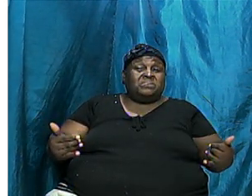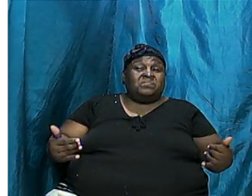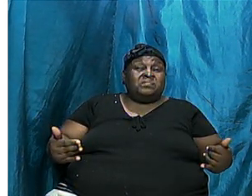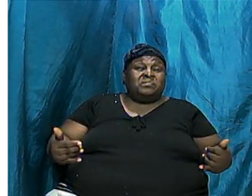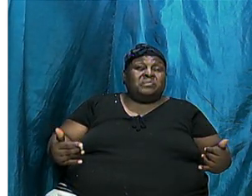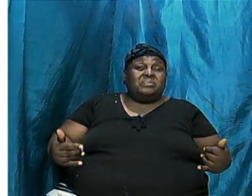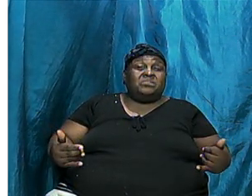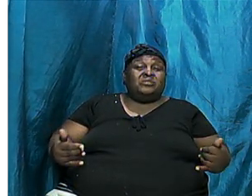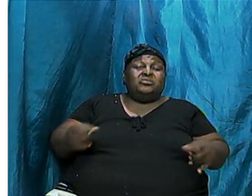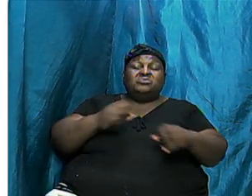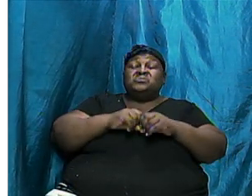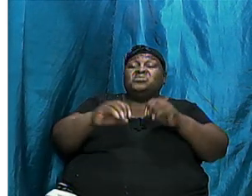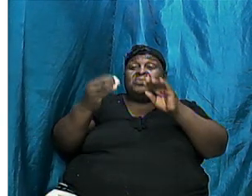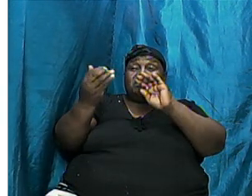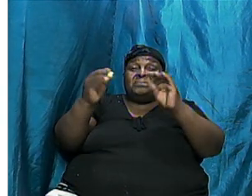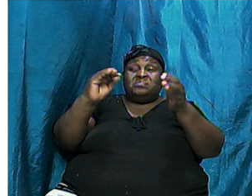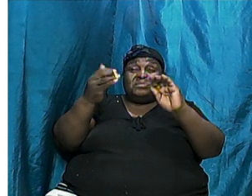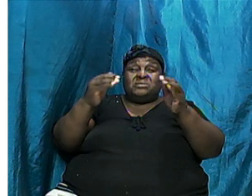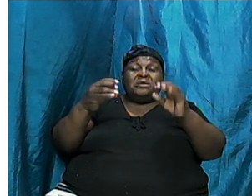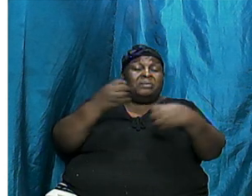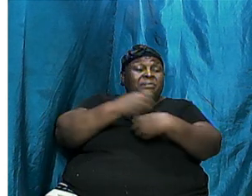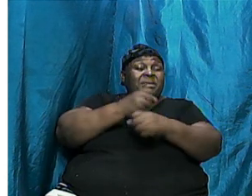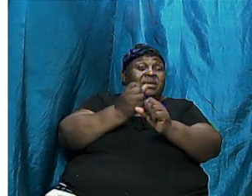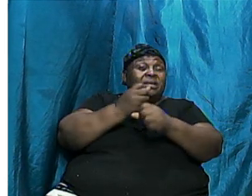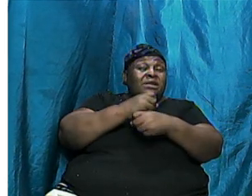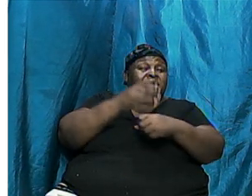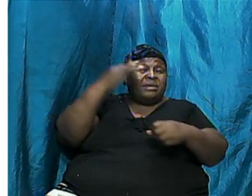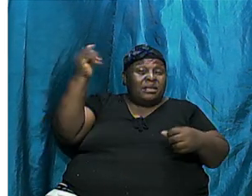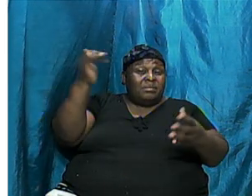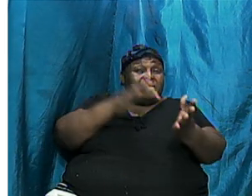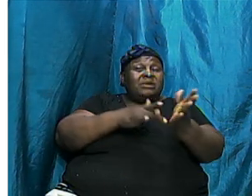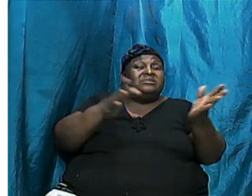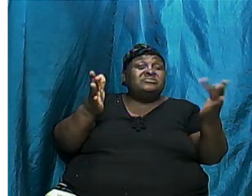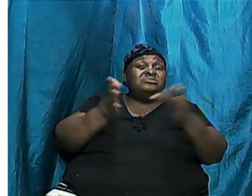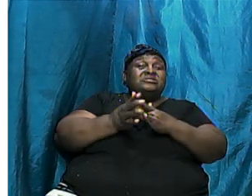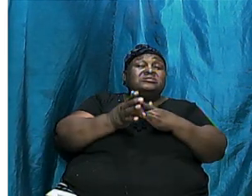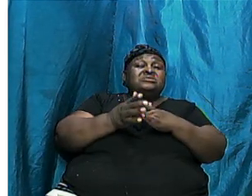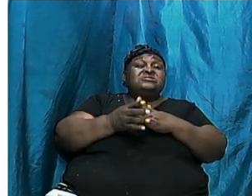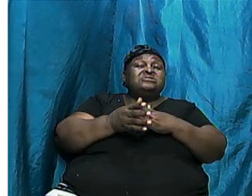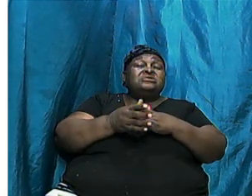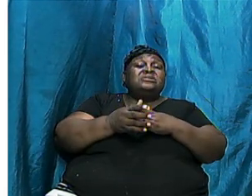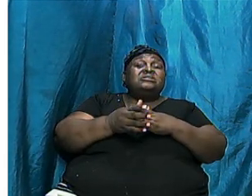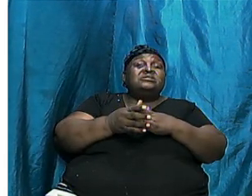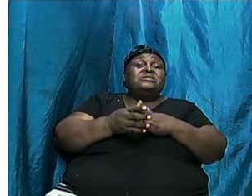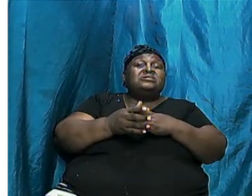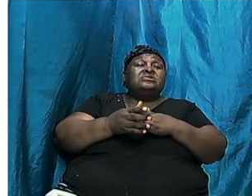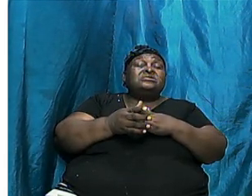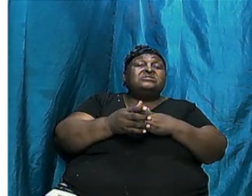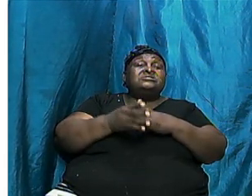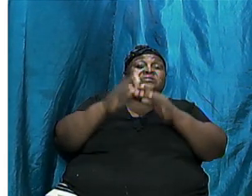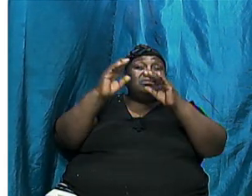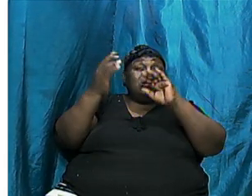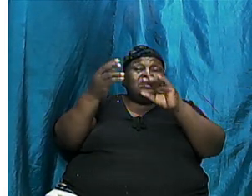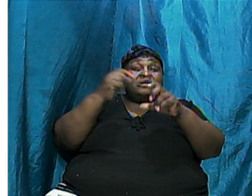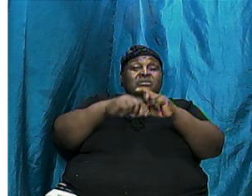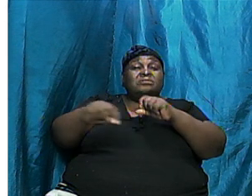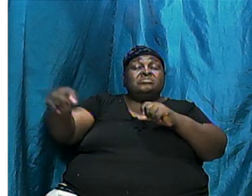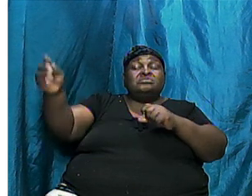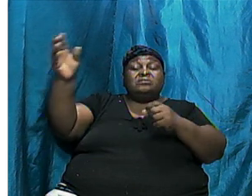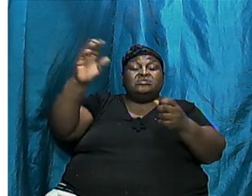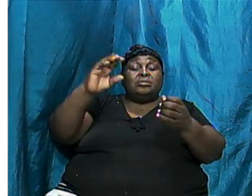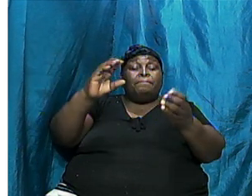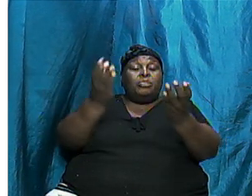comparison was made, brothers and sisters, by Jesus back to the book of Genesis, back to the book of beginnings.